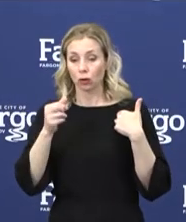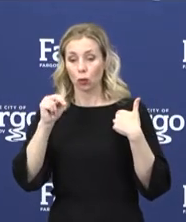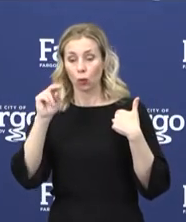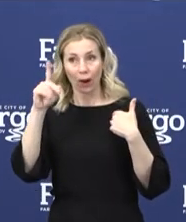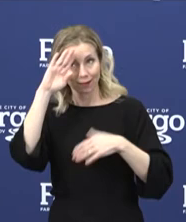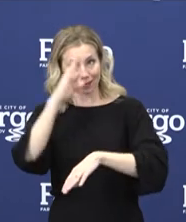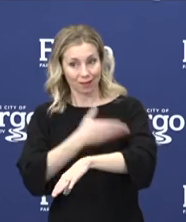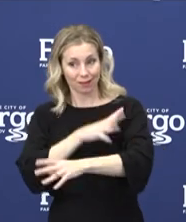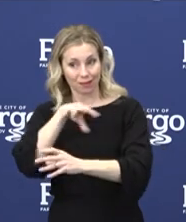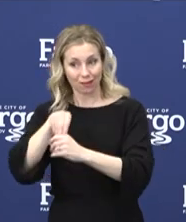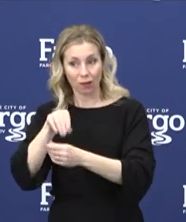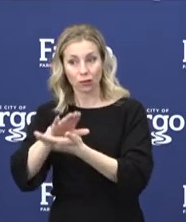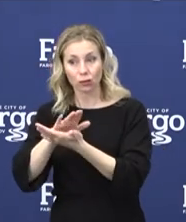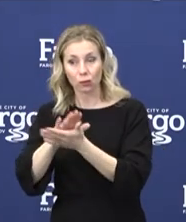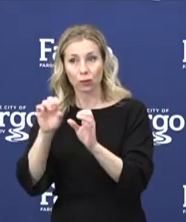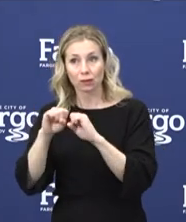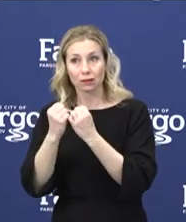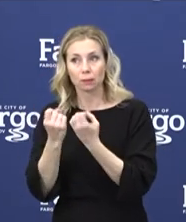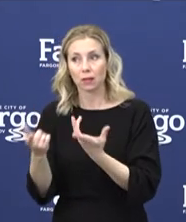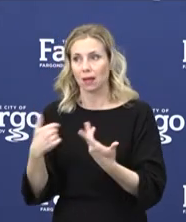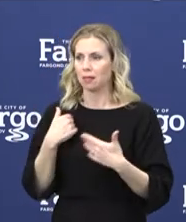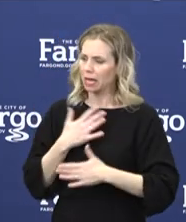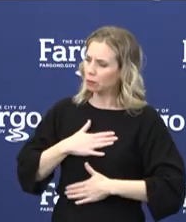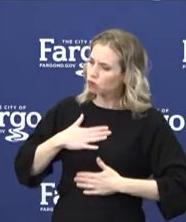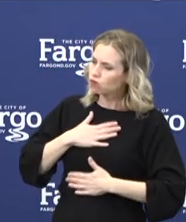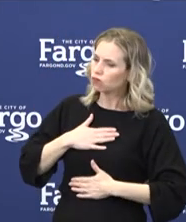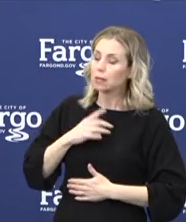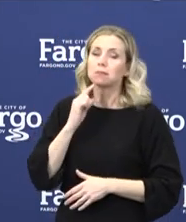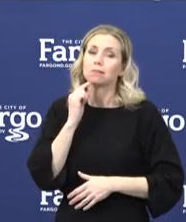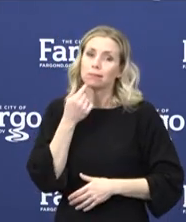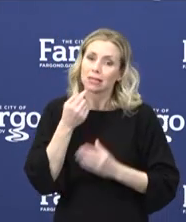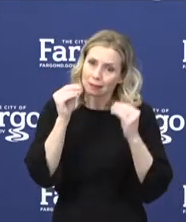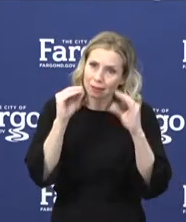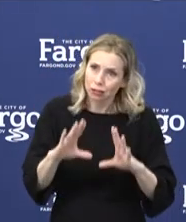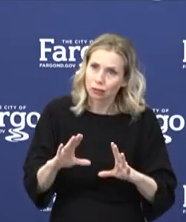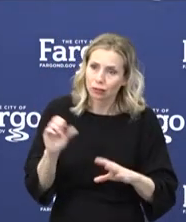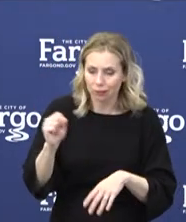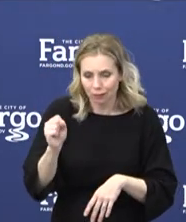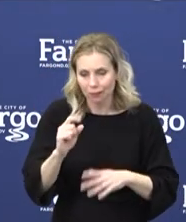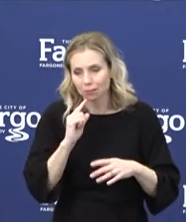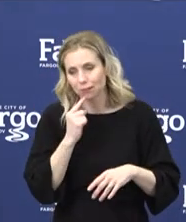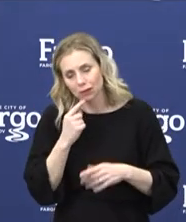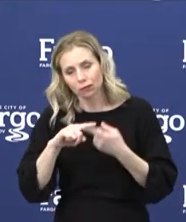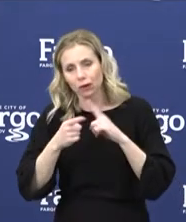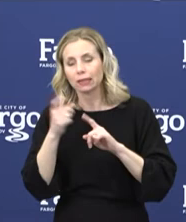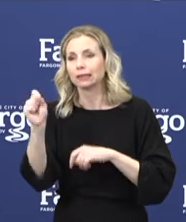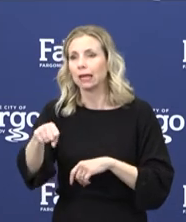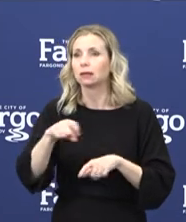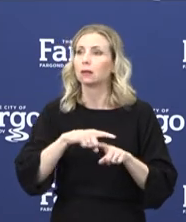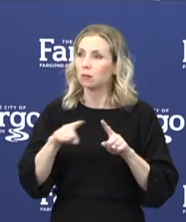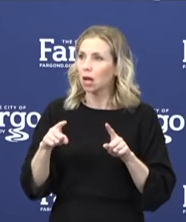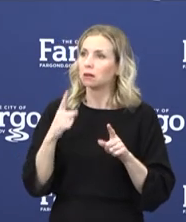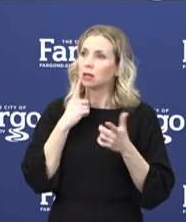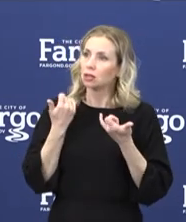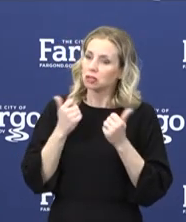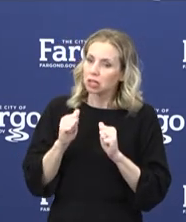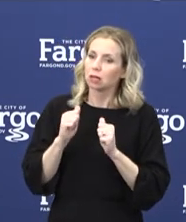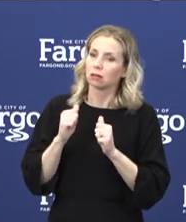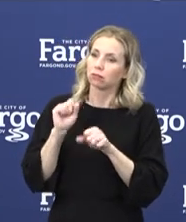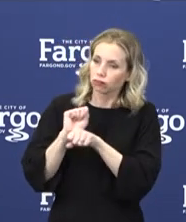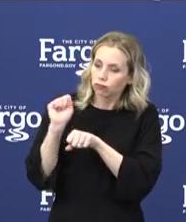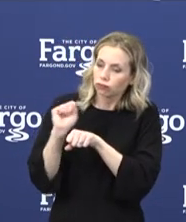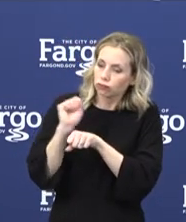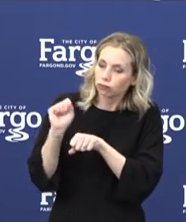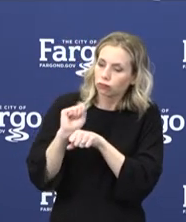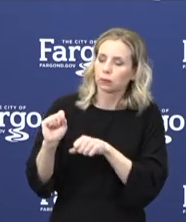system, and they're enjoying it. They miss their teacher immensely, and they miss their friends. But the only way we're going to get back